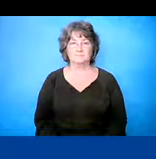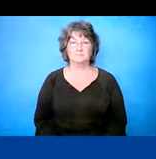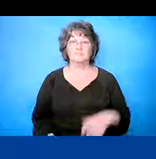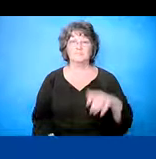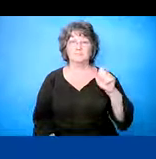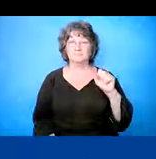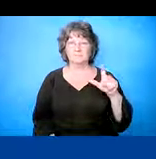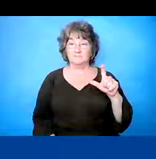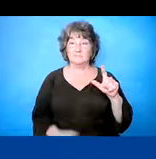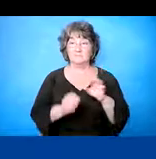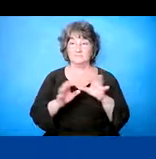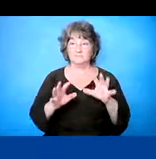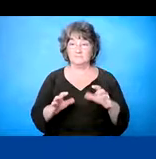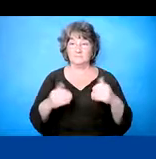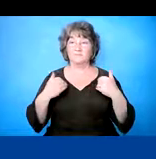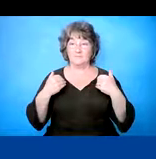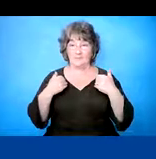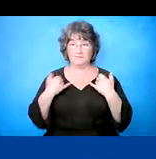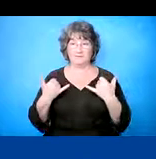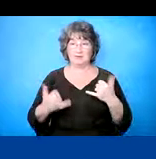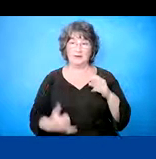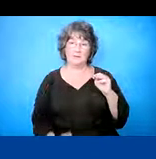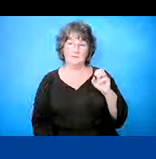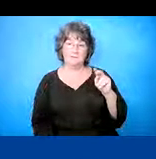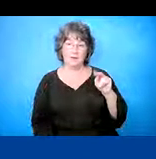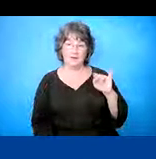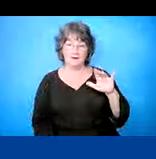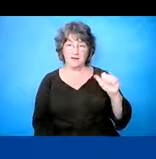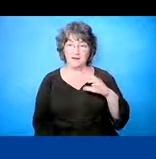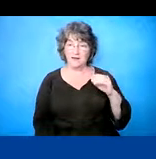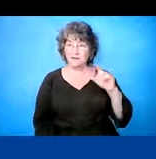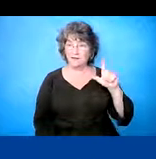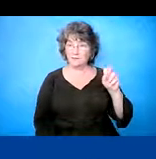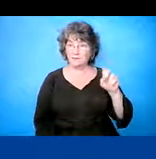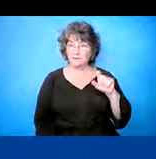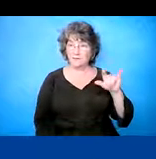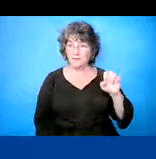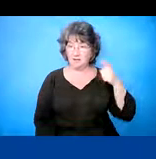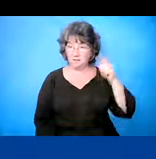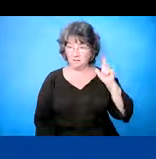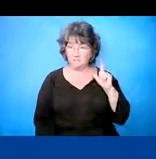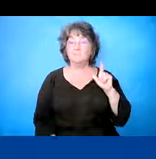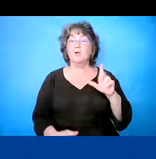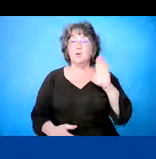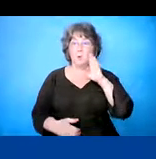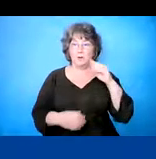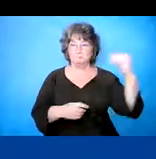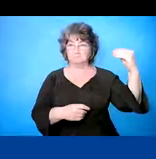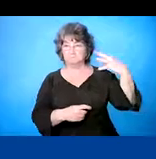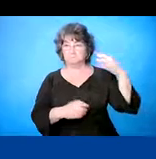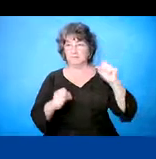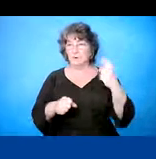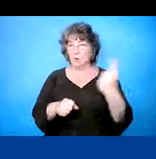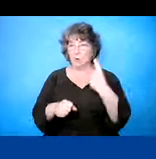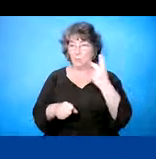So, the interpretation of the ASL is Monica and Lori Bye. They are going to be shown so that you can see